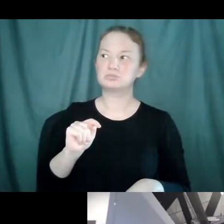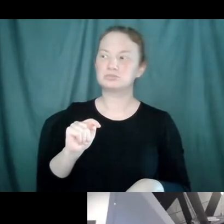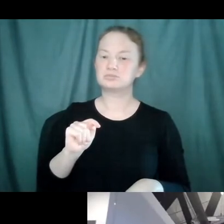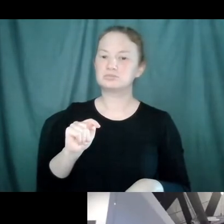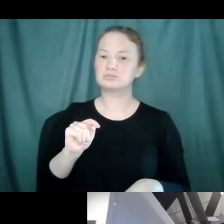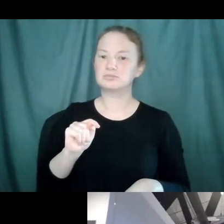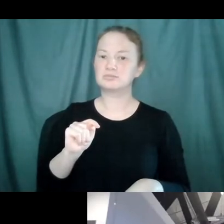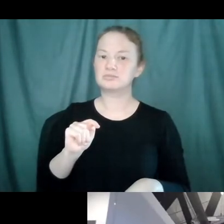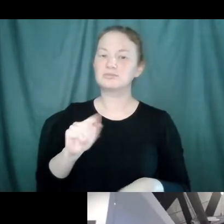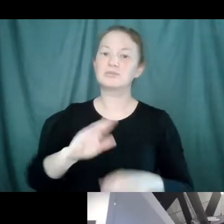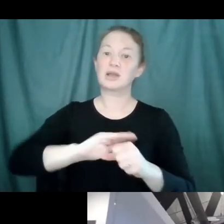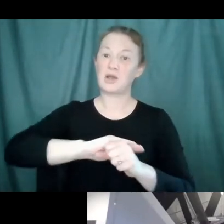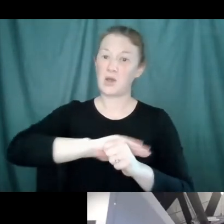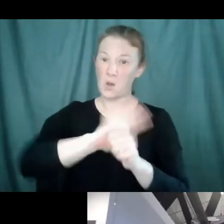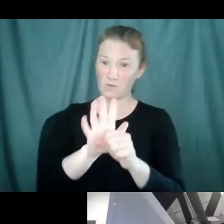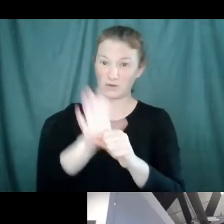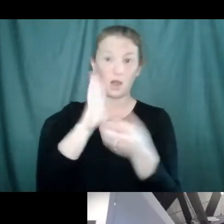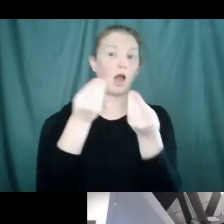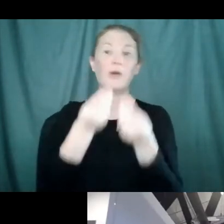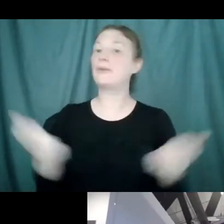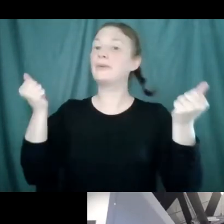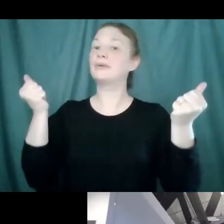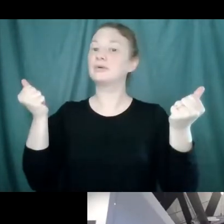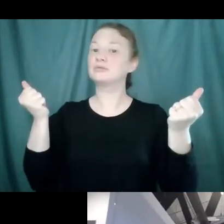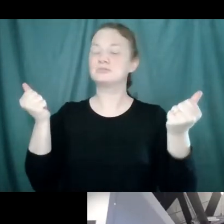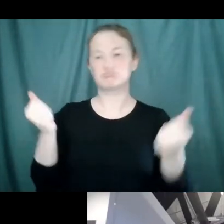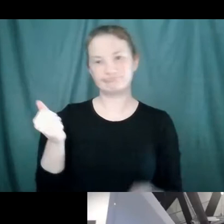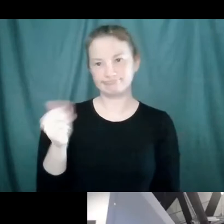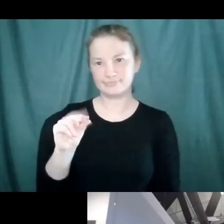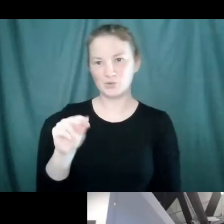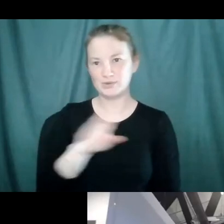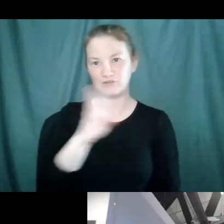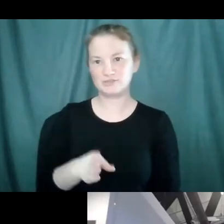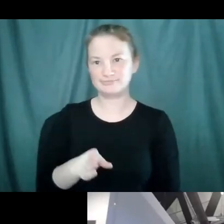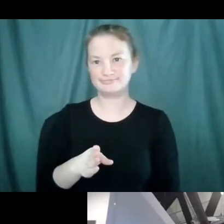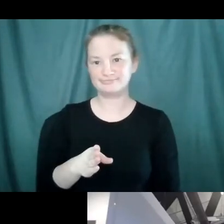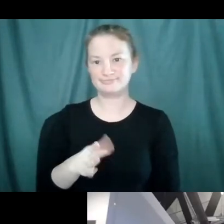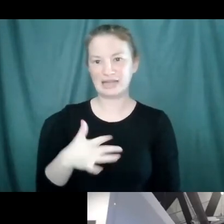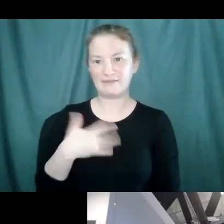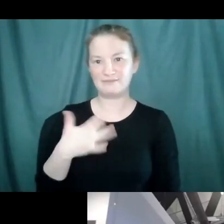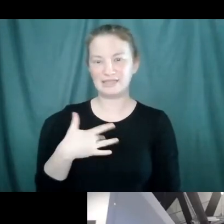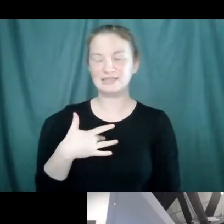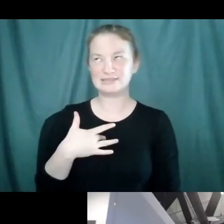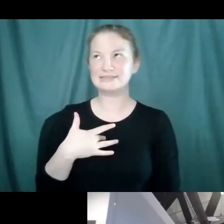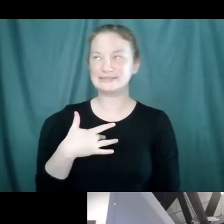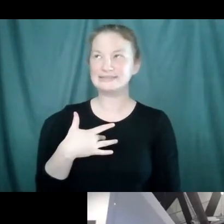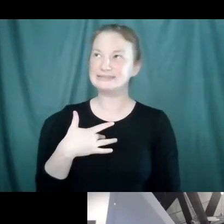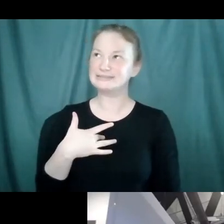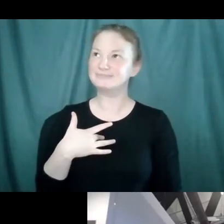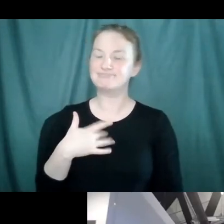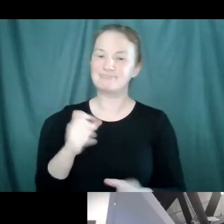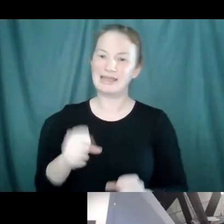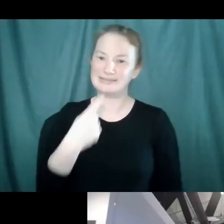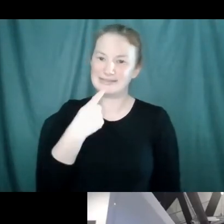COVID is never going away. And I feel fairly safe in saying that because